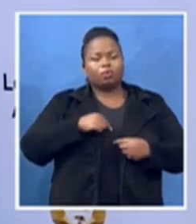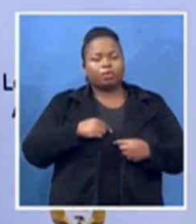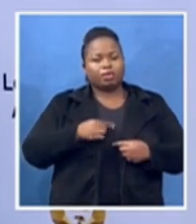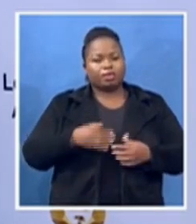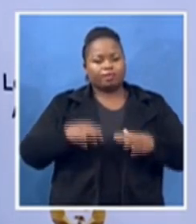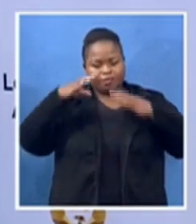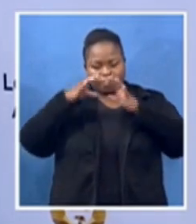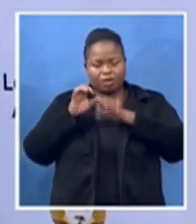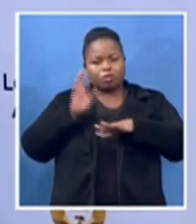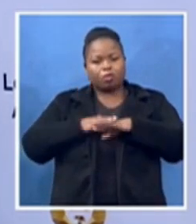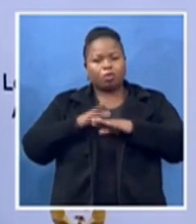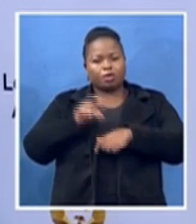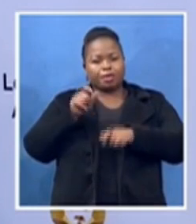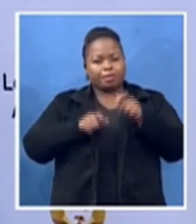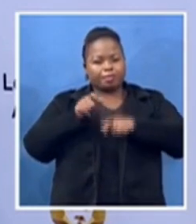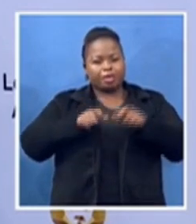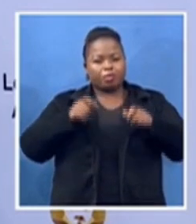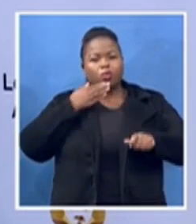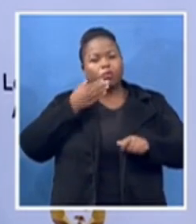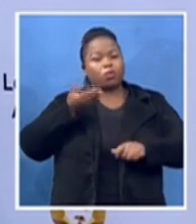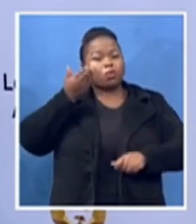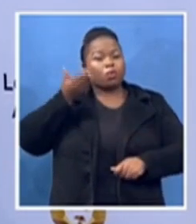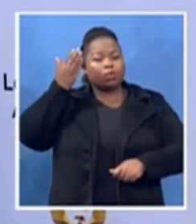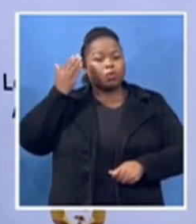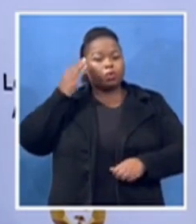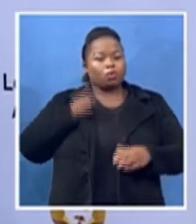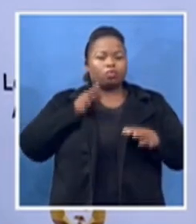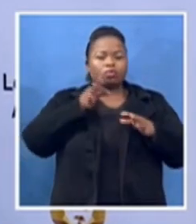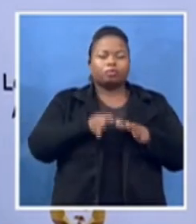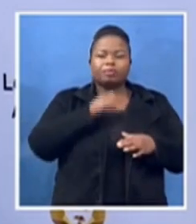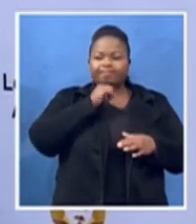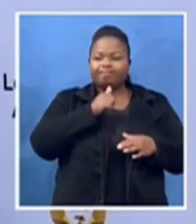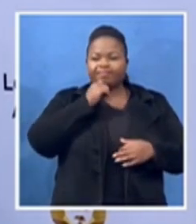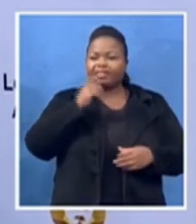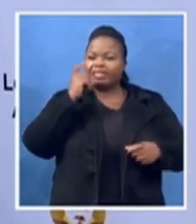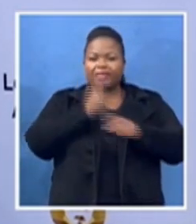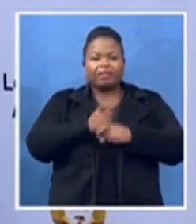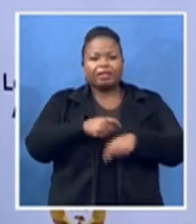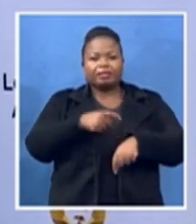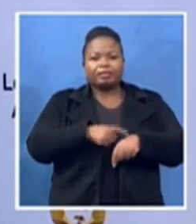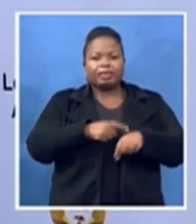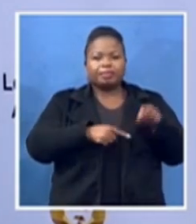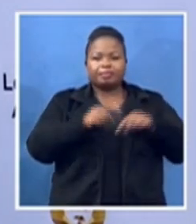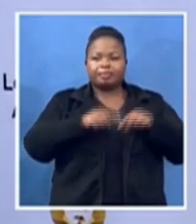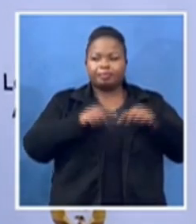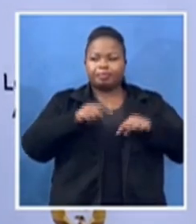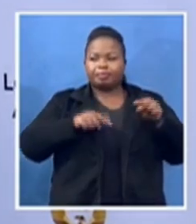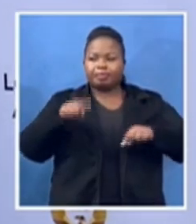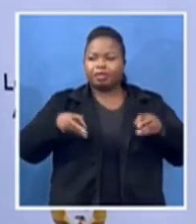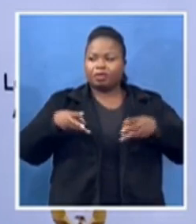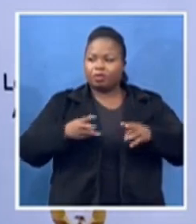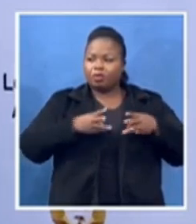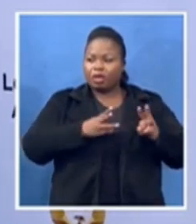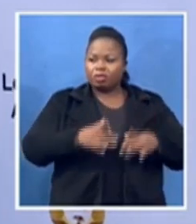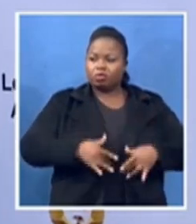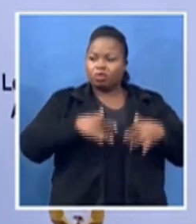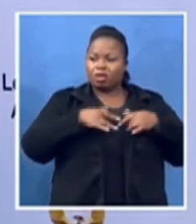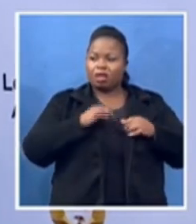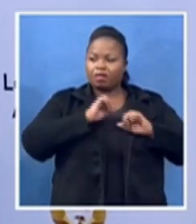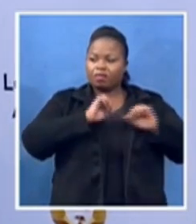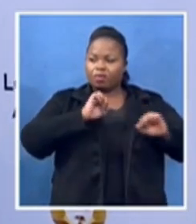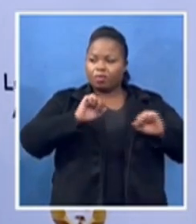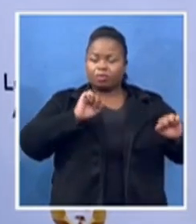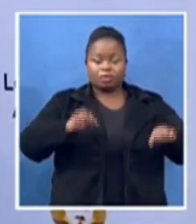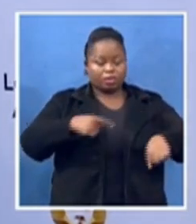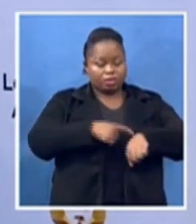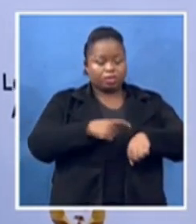difficult condition in their various walk of life in time of COVID and beyond NHC has